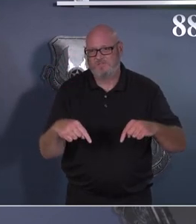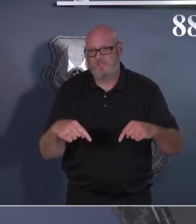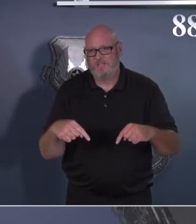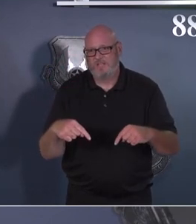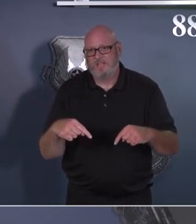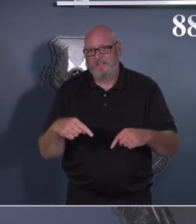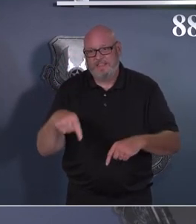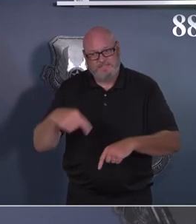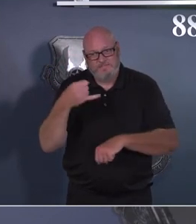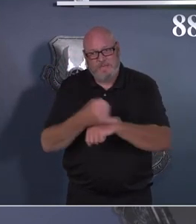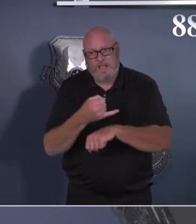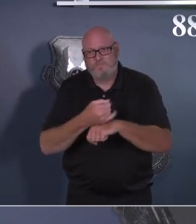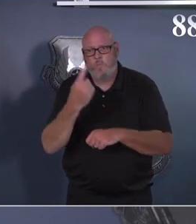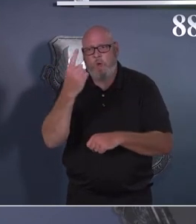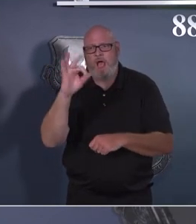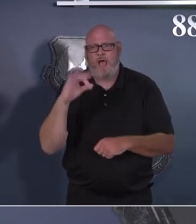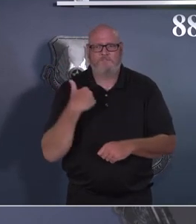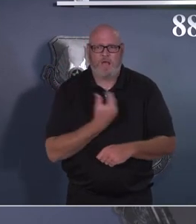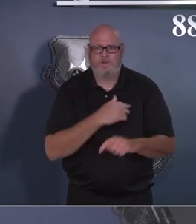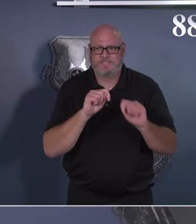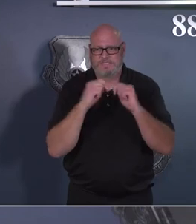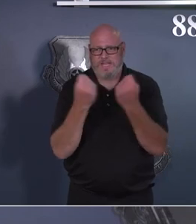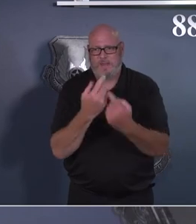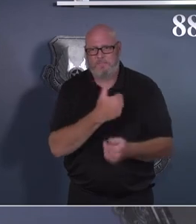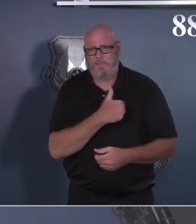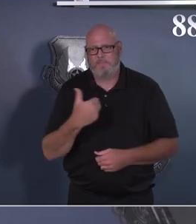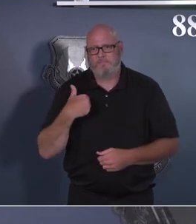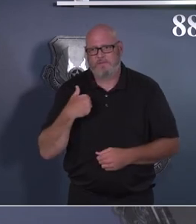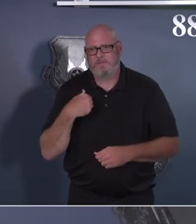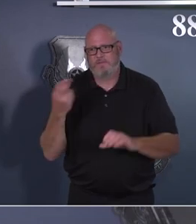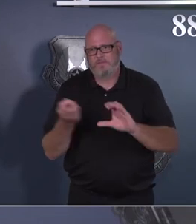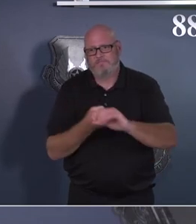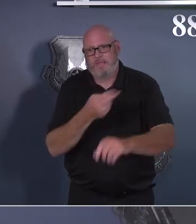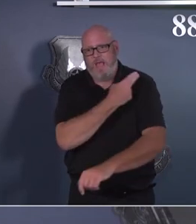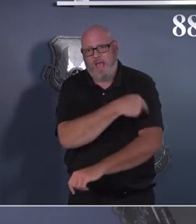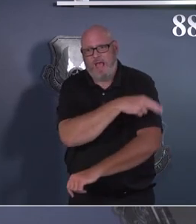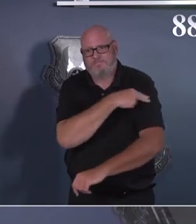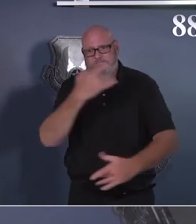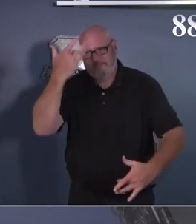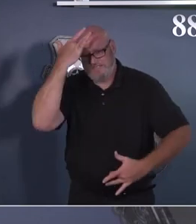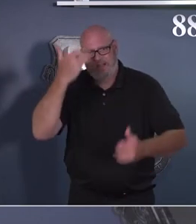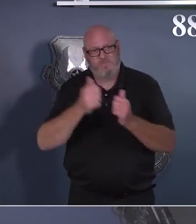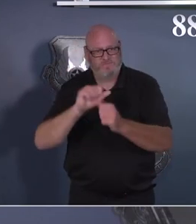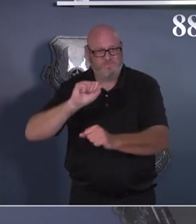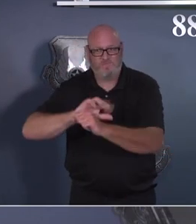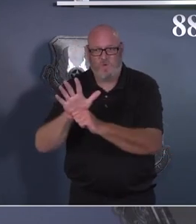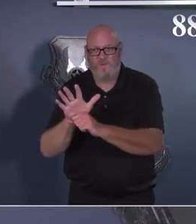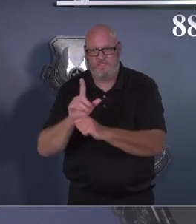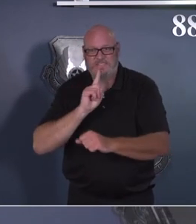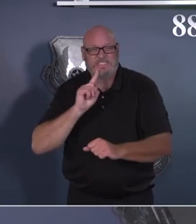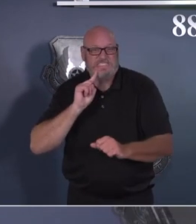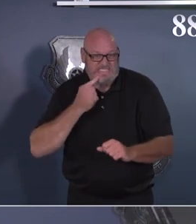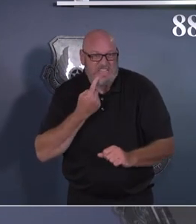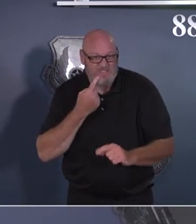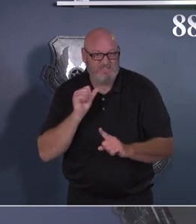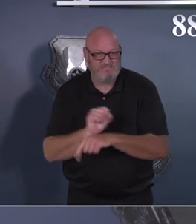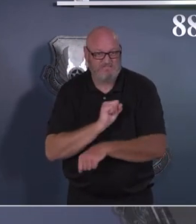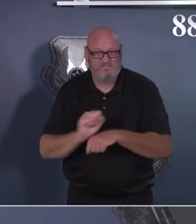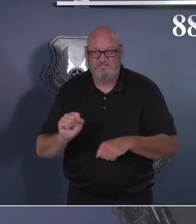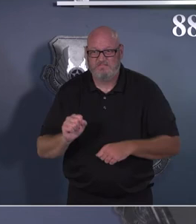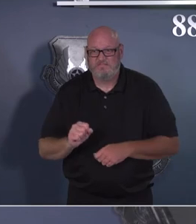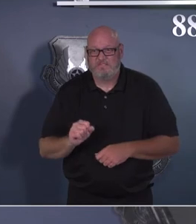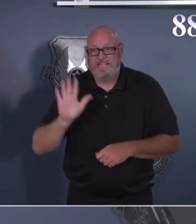for COVID-19. And so we just want him and his family to know that we are thinking about him. He continues to fight the good fight each and every day.